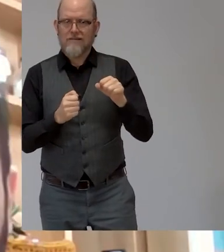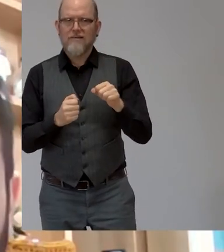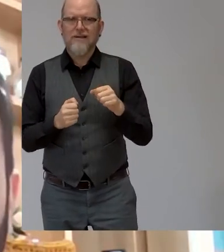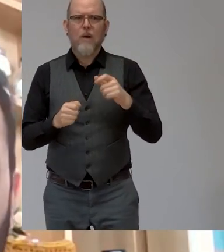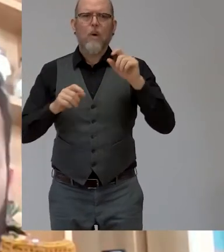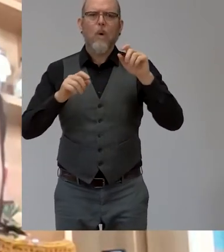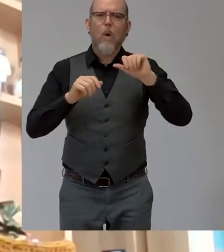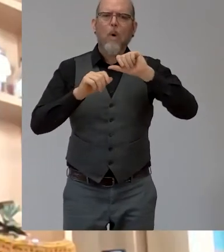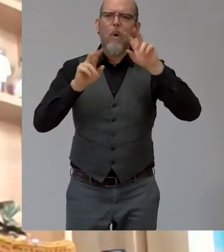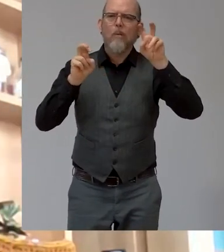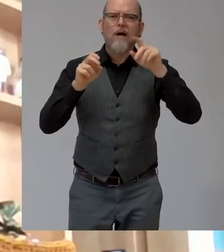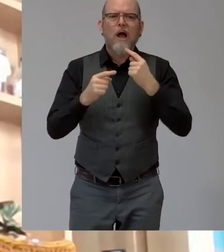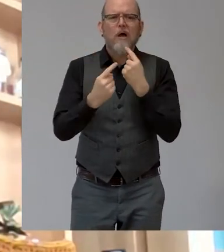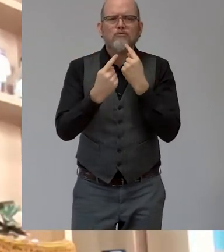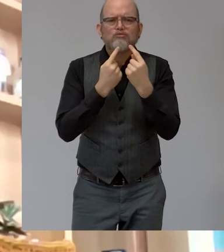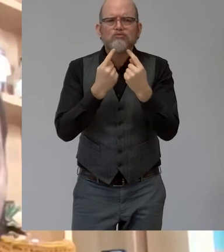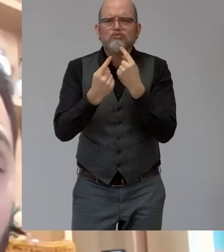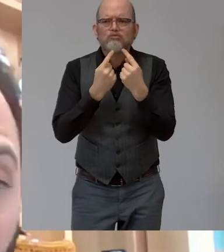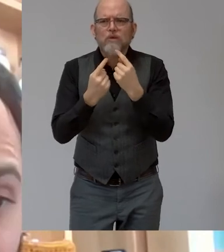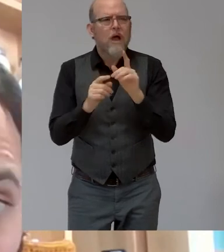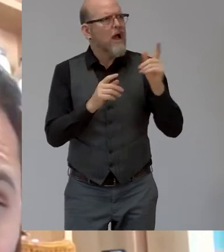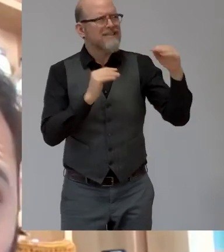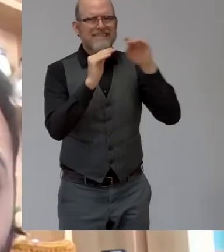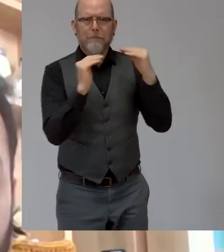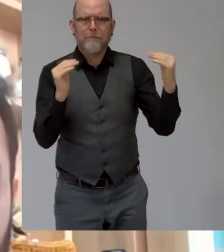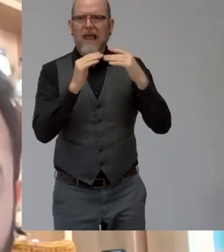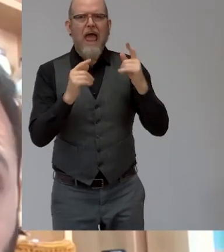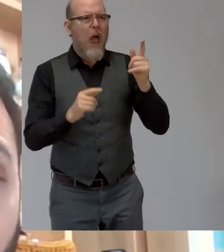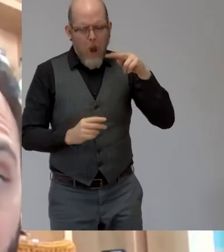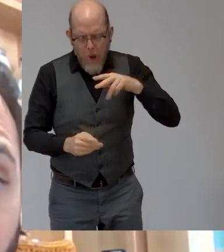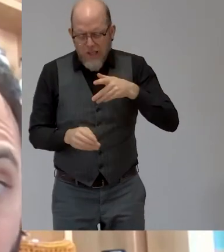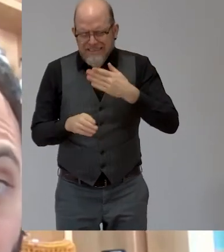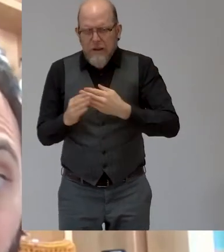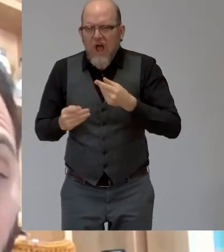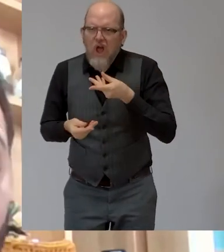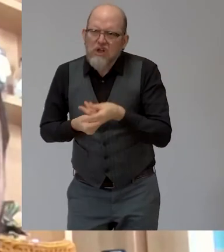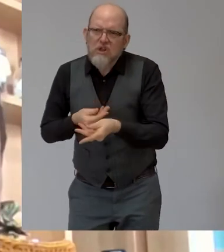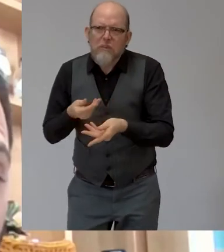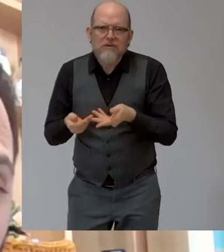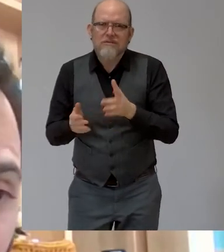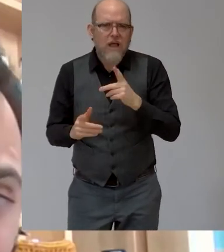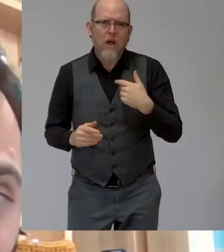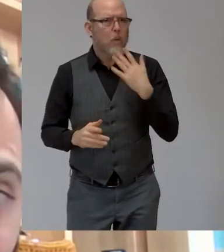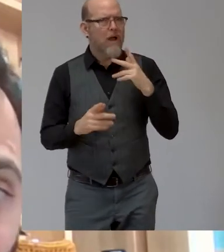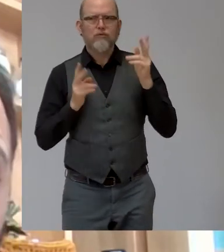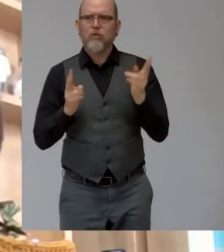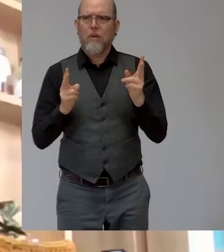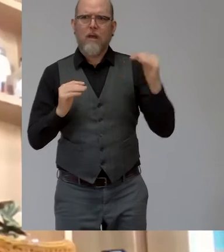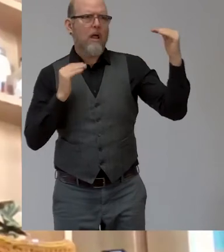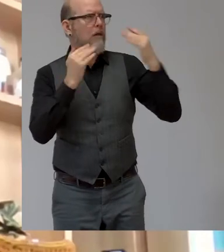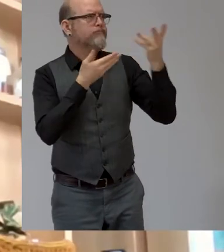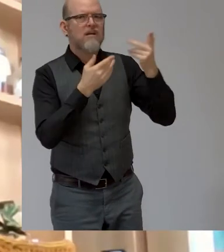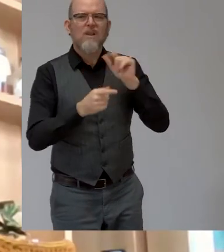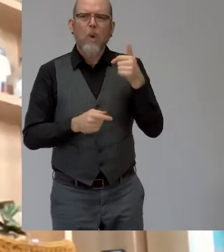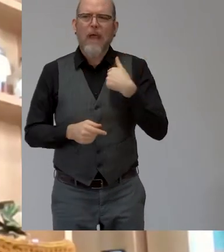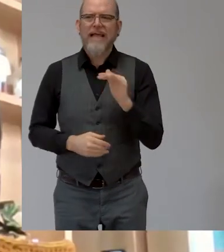before common examples are talking to me as if it was a child or constantly referring to my existence in everyday life as